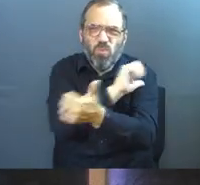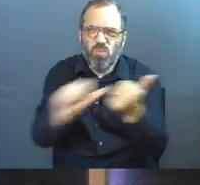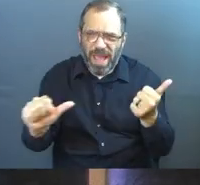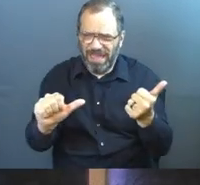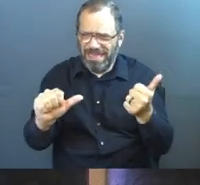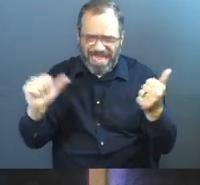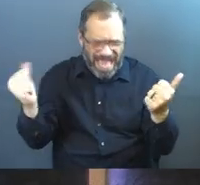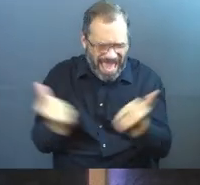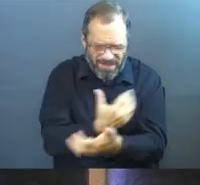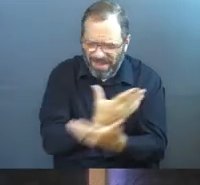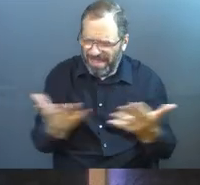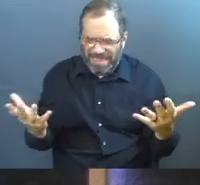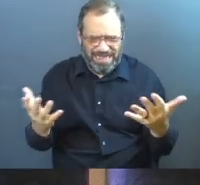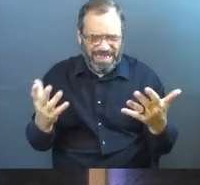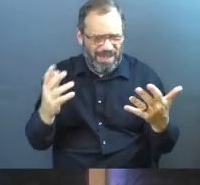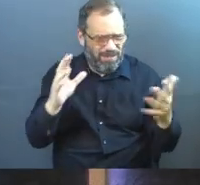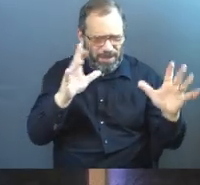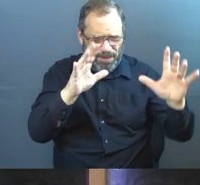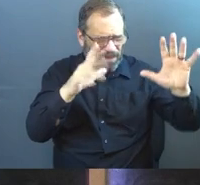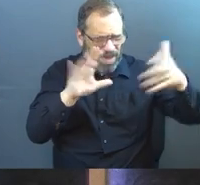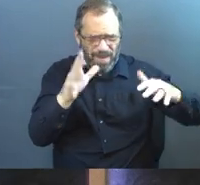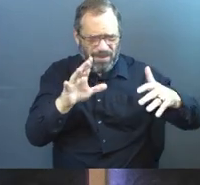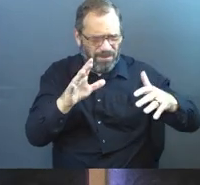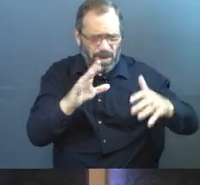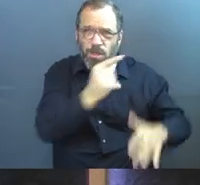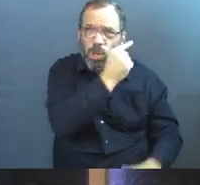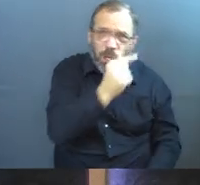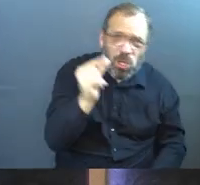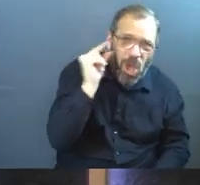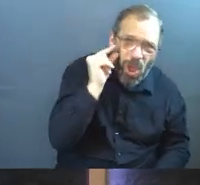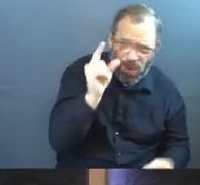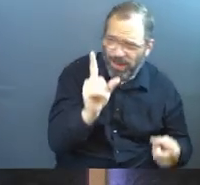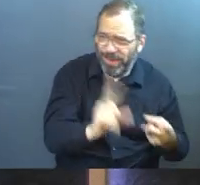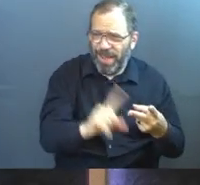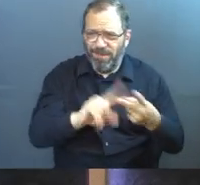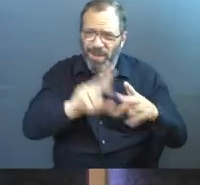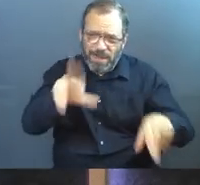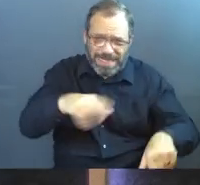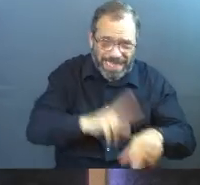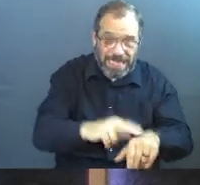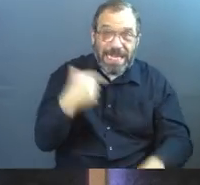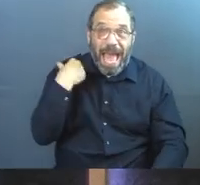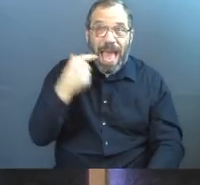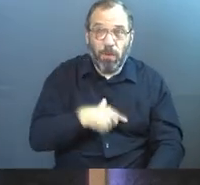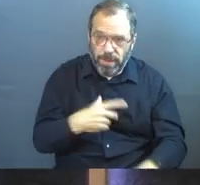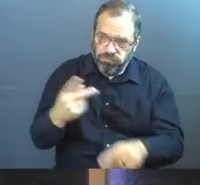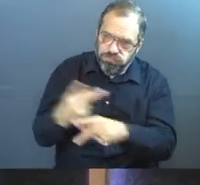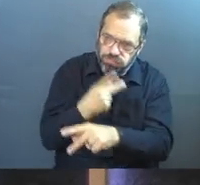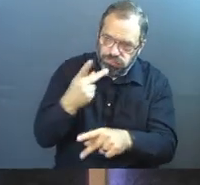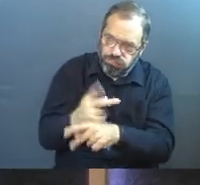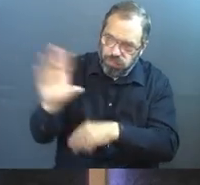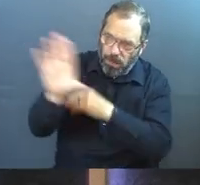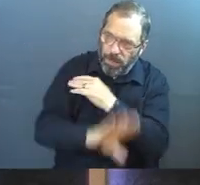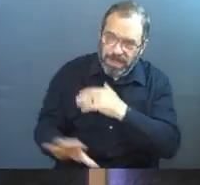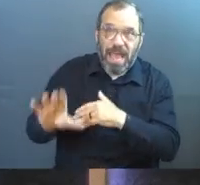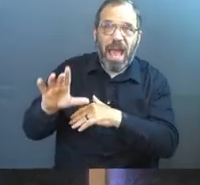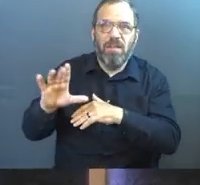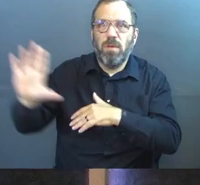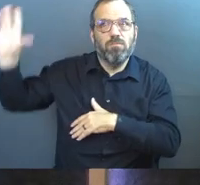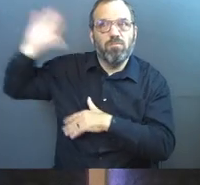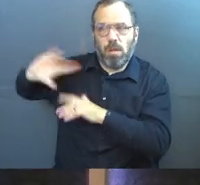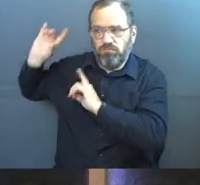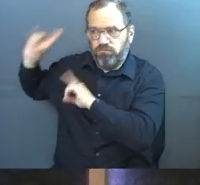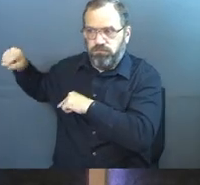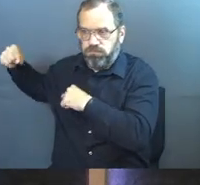removing everything from the garden, from nature that we were supposed to cultivate and protect from early